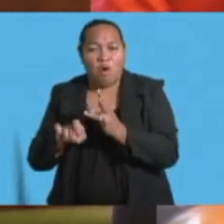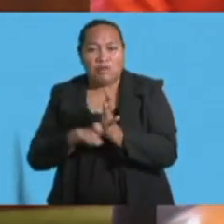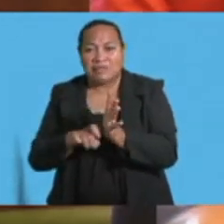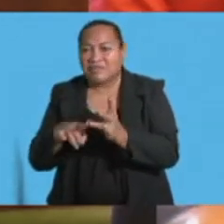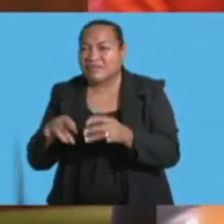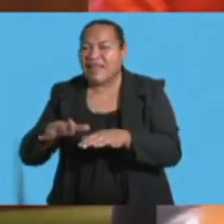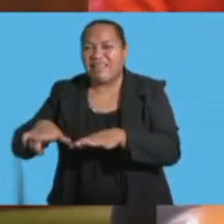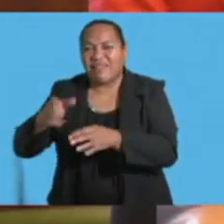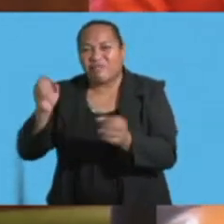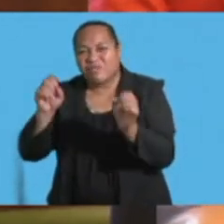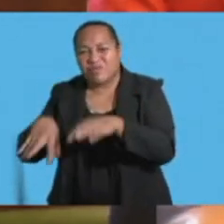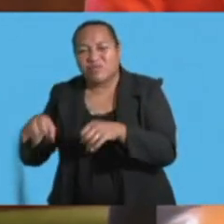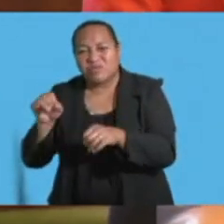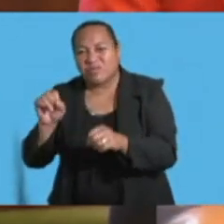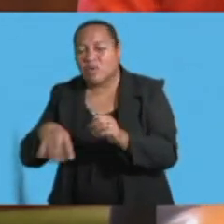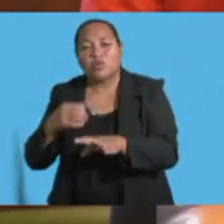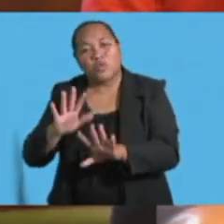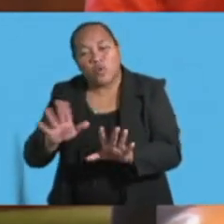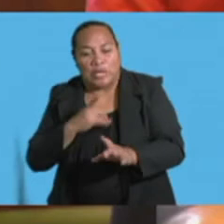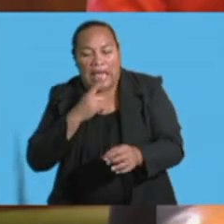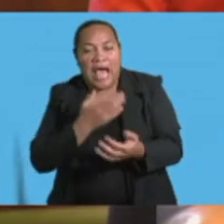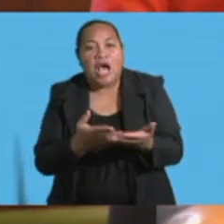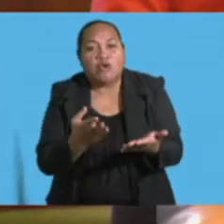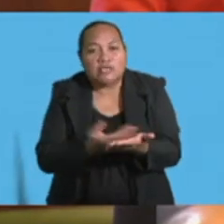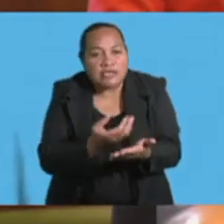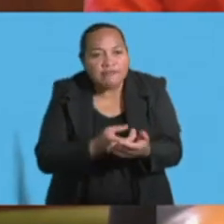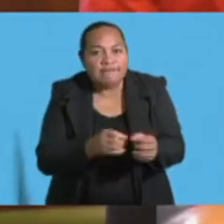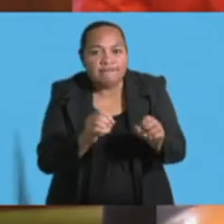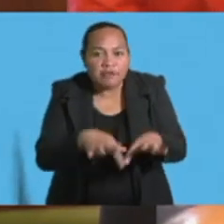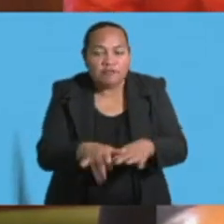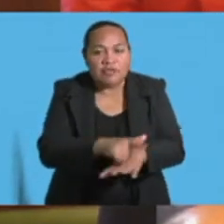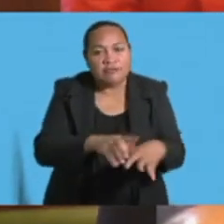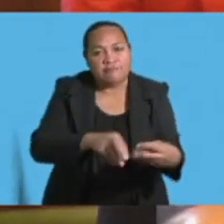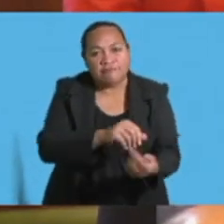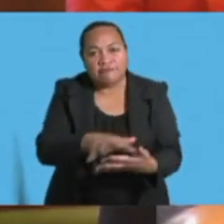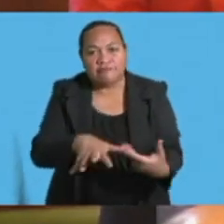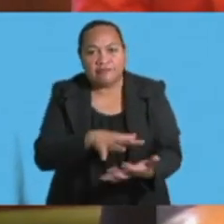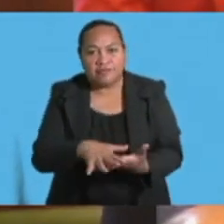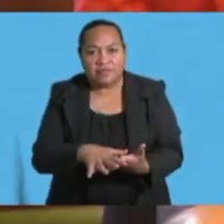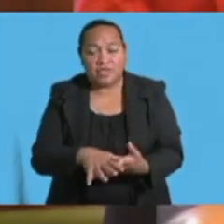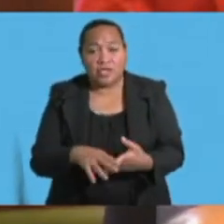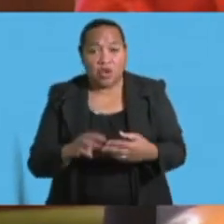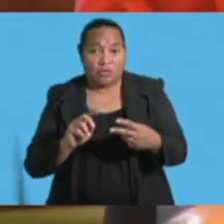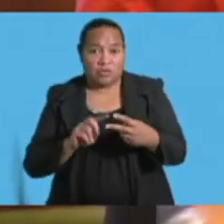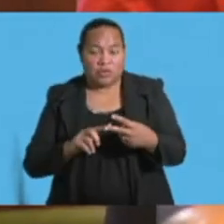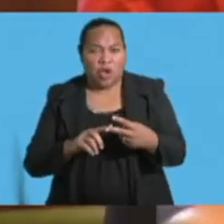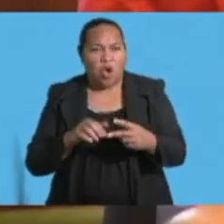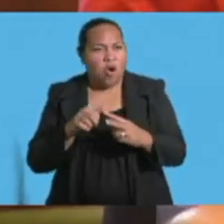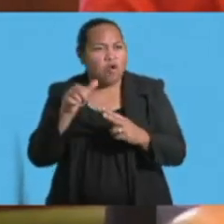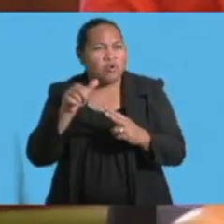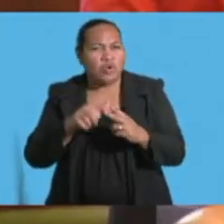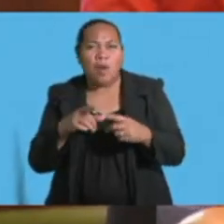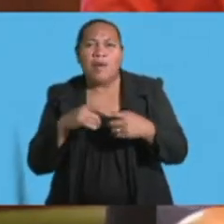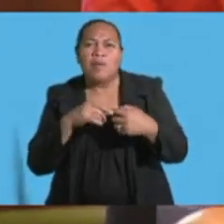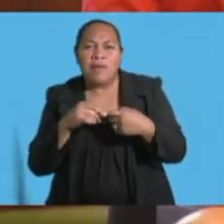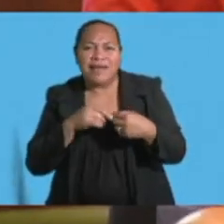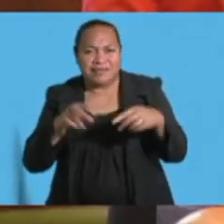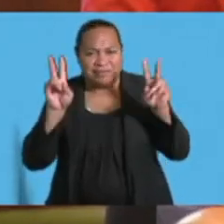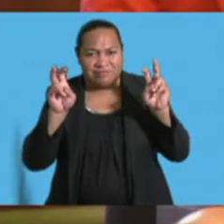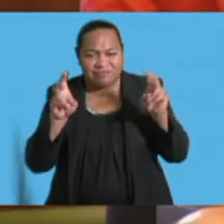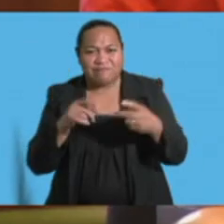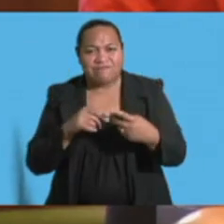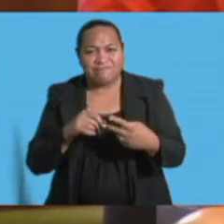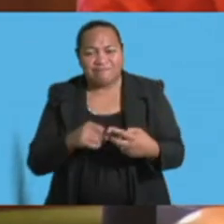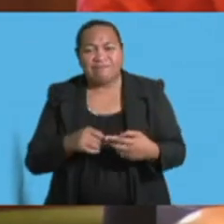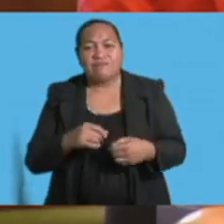in the long run. Our Ministry will also keep up the momentum and action to address plastic pollution. In response to the